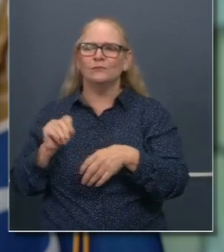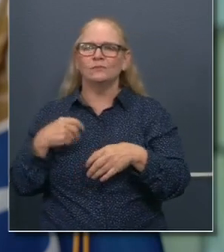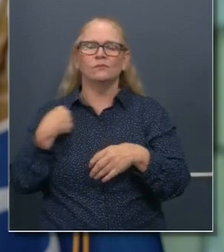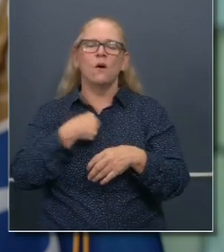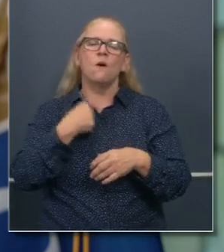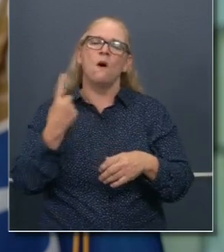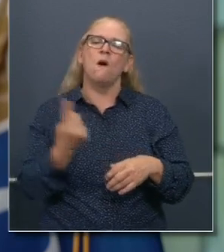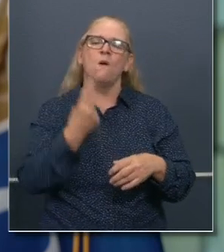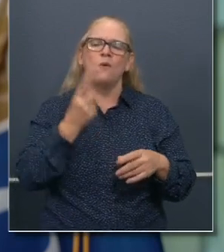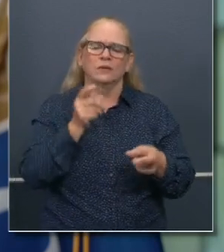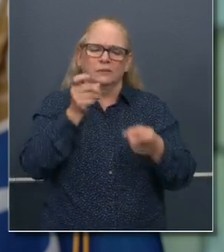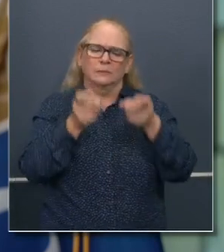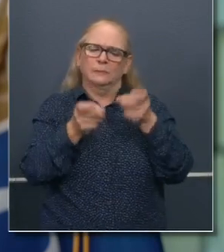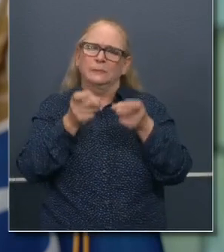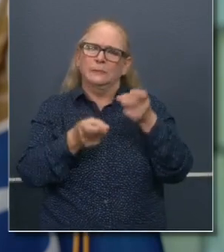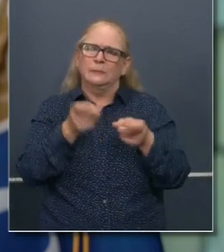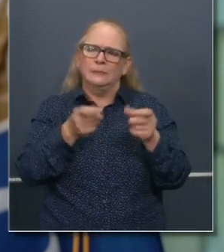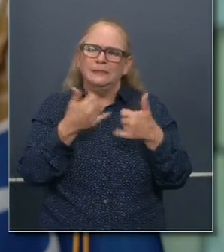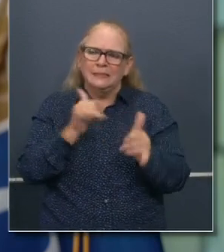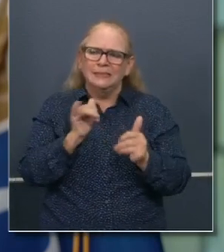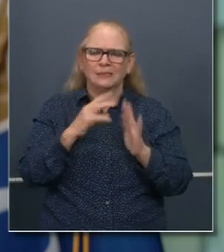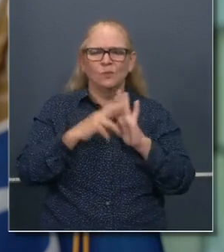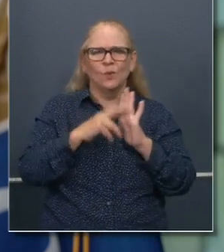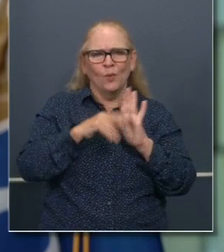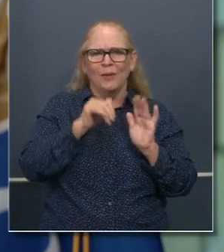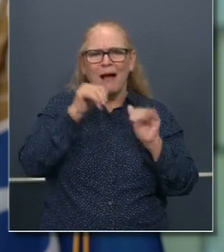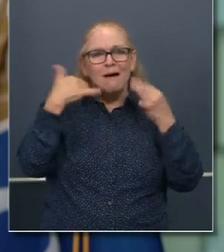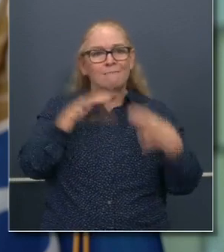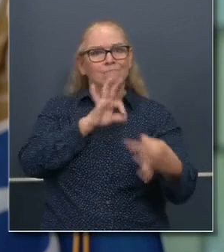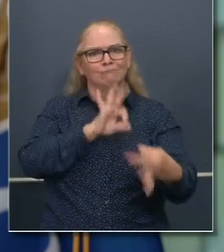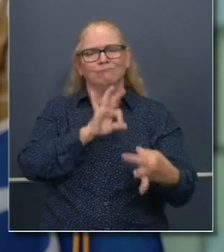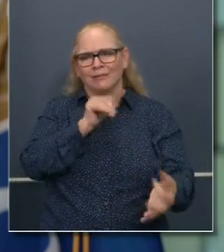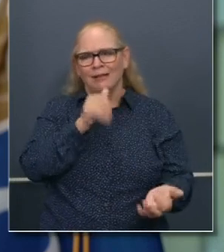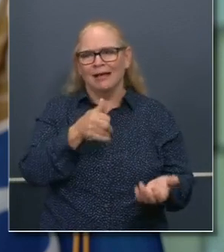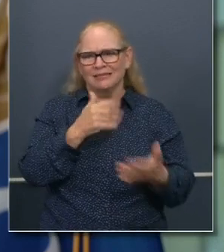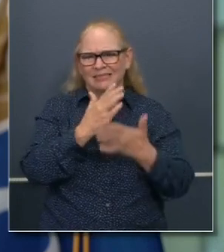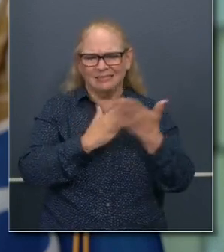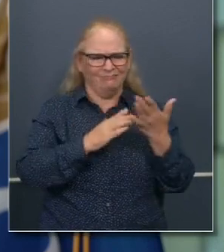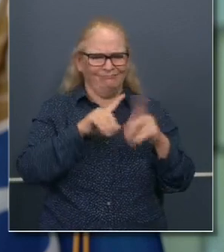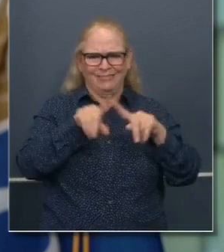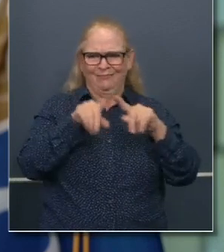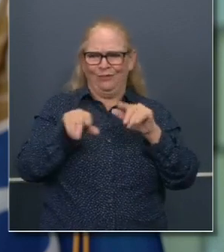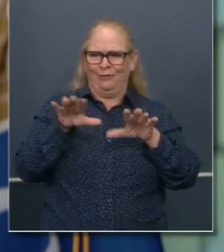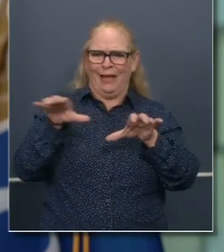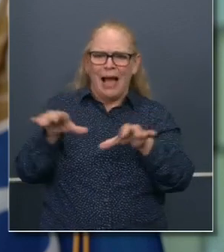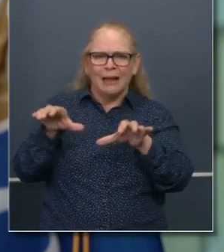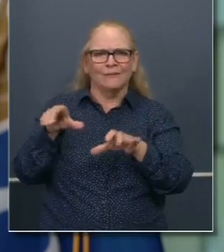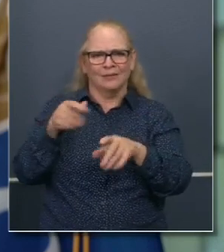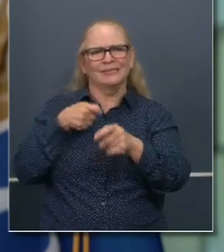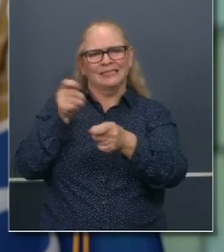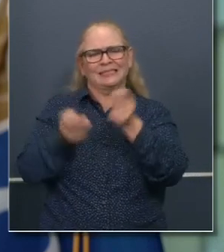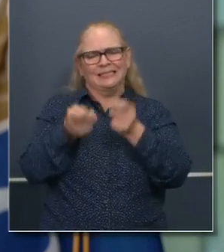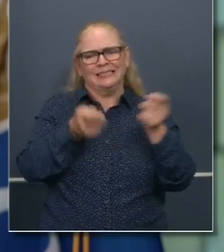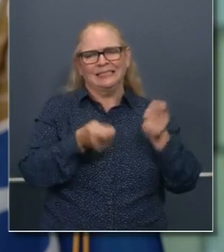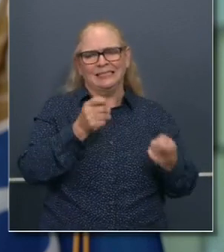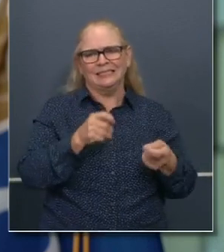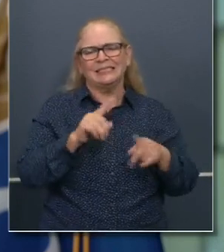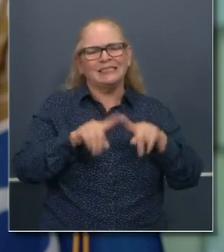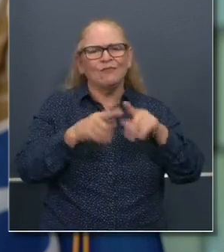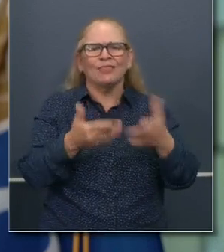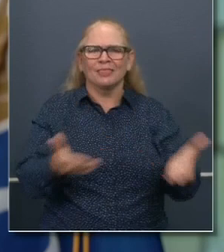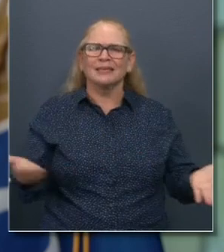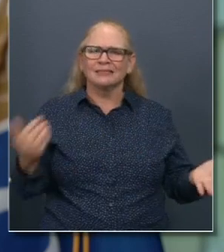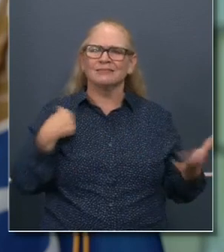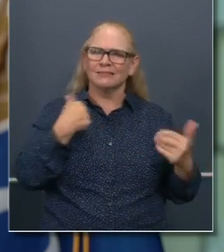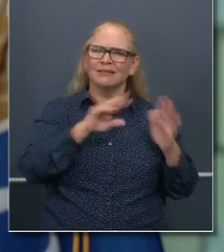adjustments, mitigating based upon factors and criteria and conditions. We continue to work with our advisory committees,